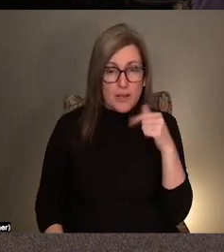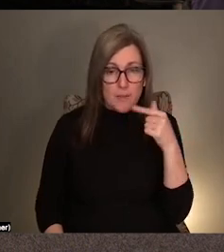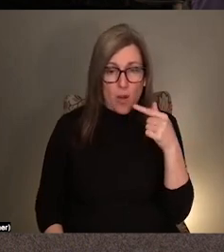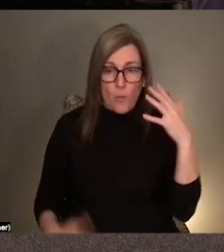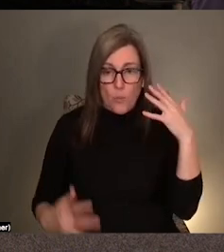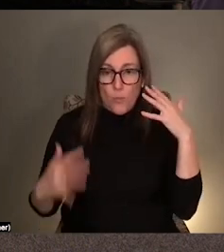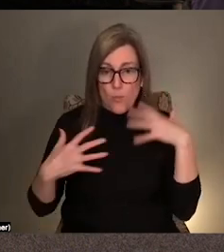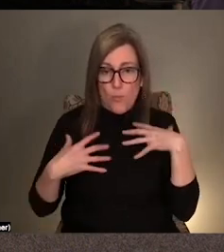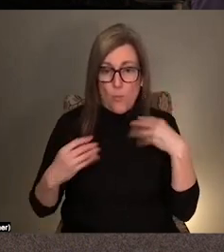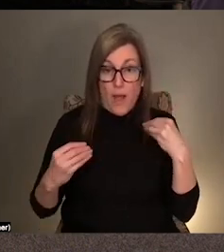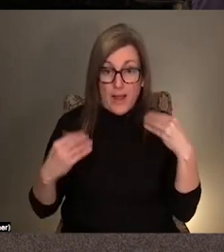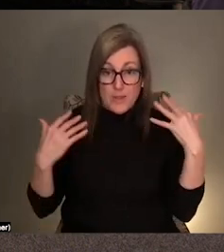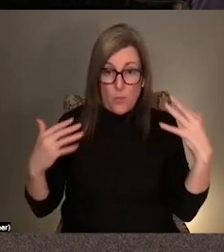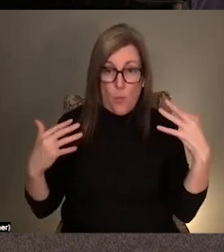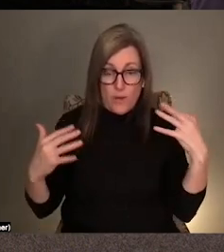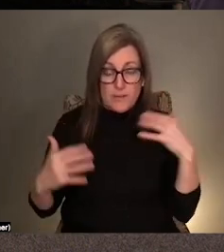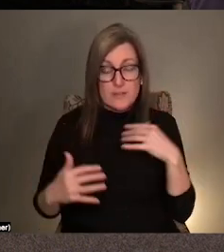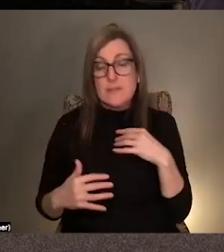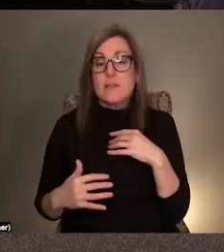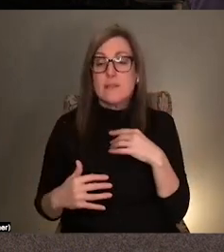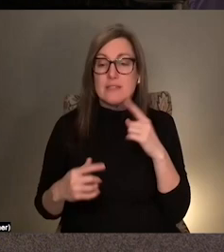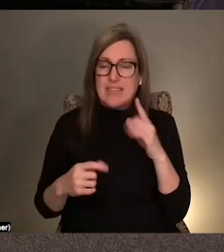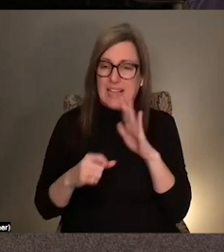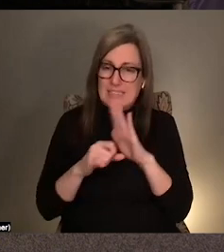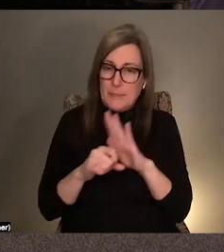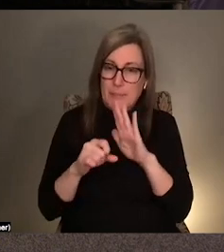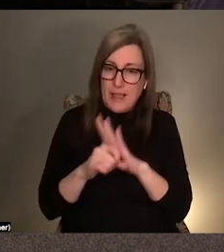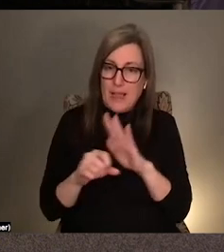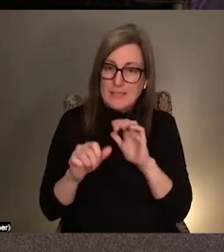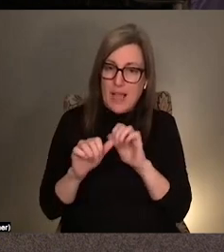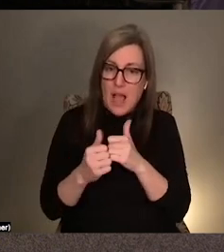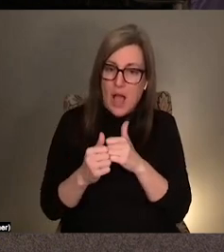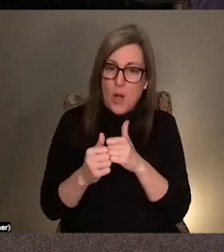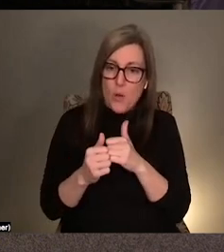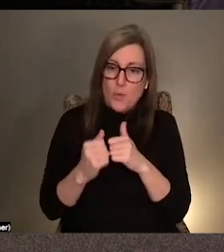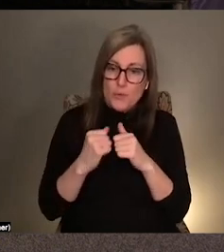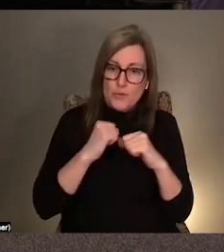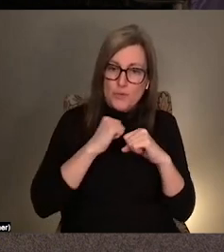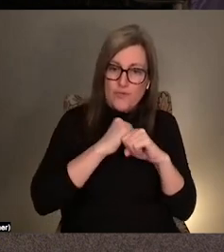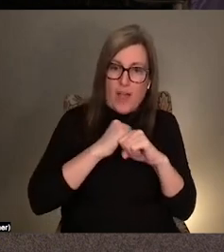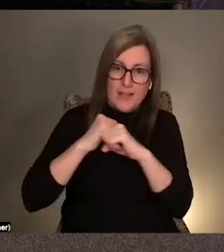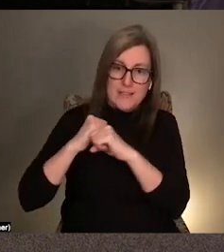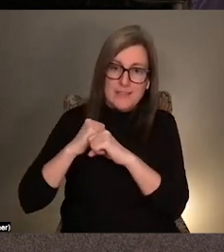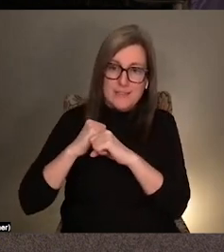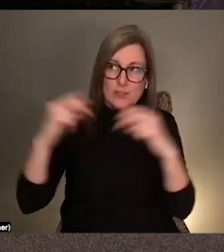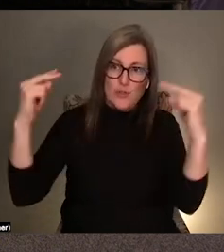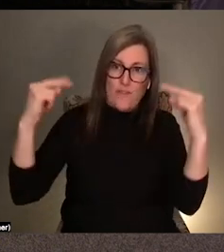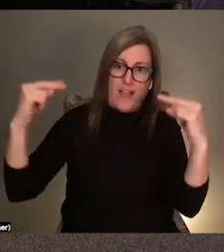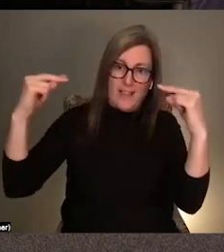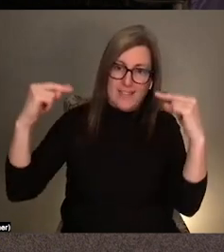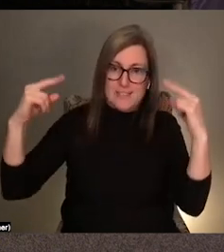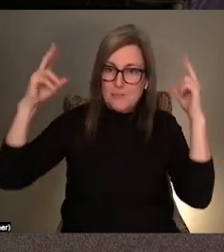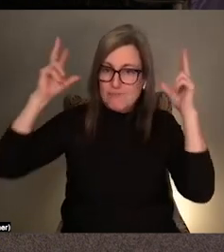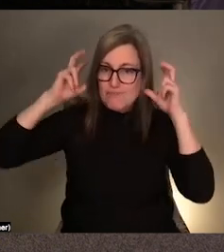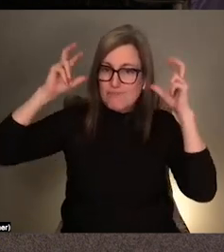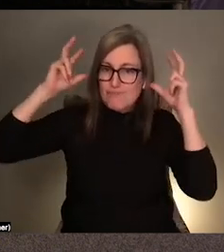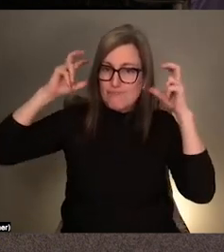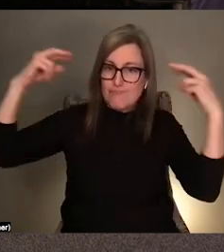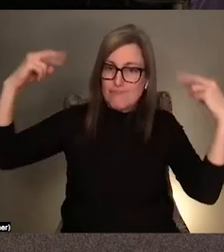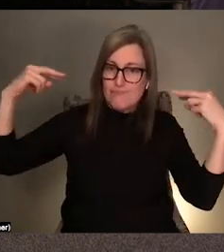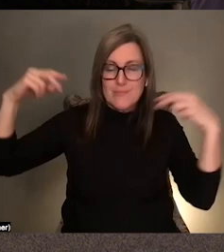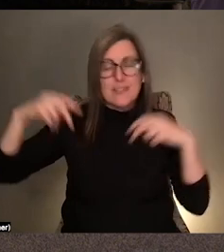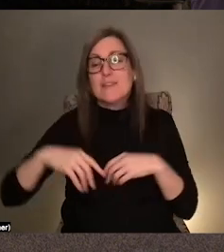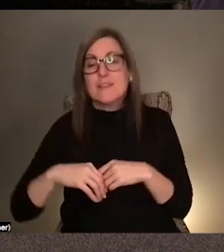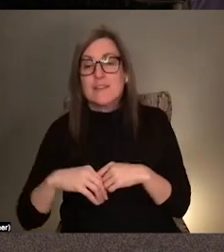in your work symbolizes, symbolizes a sort of way to fight state surveillance. If you don't mind, could you also speak a little bit about your hourglass works?